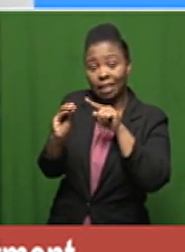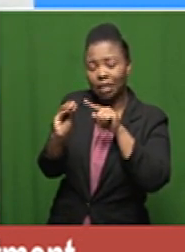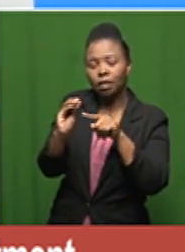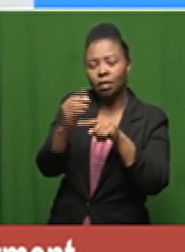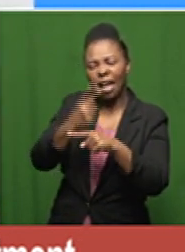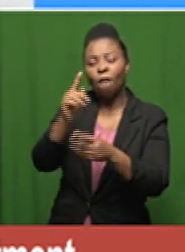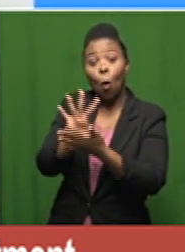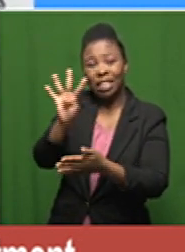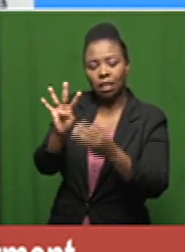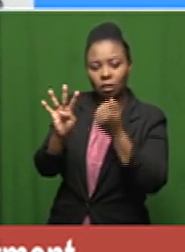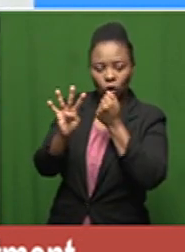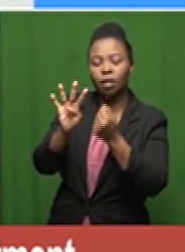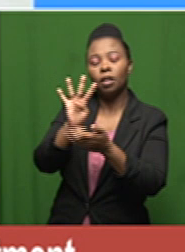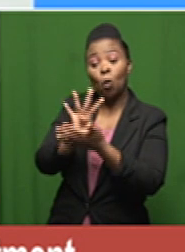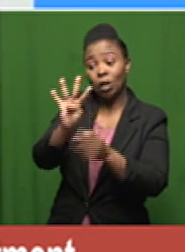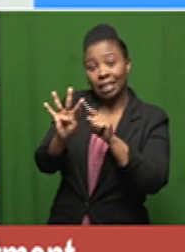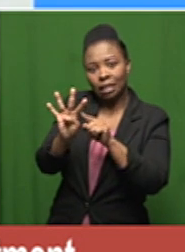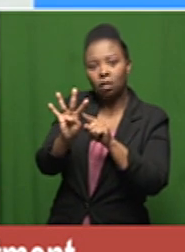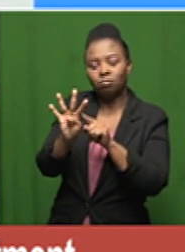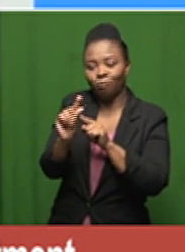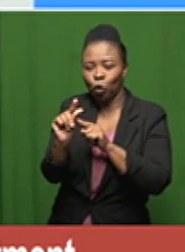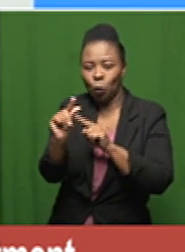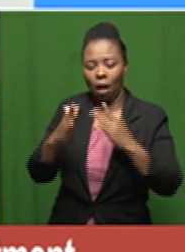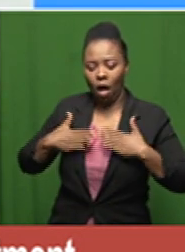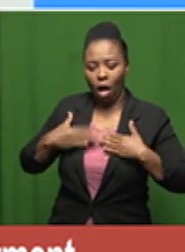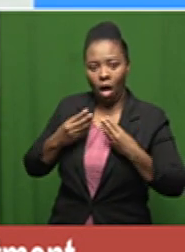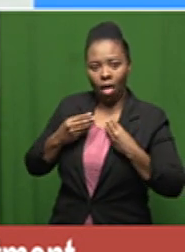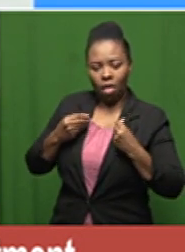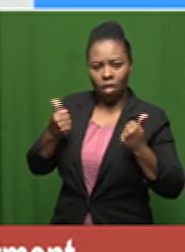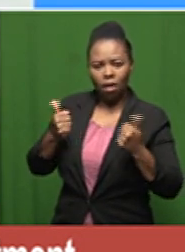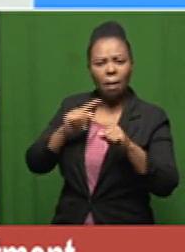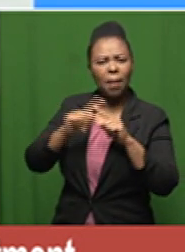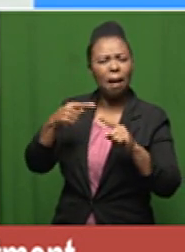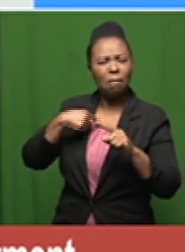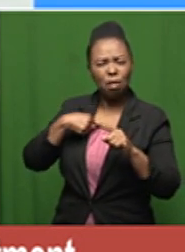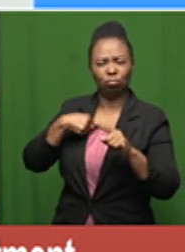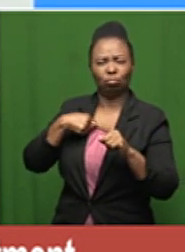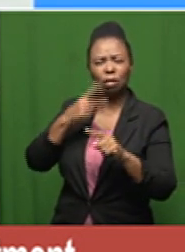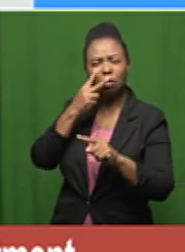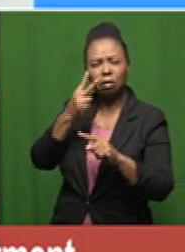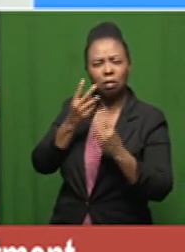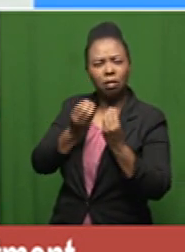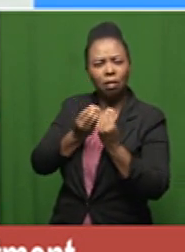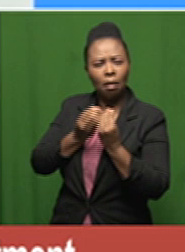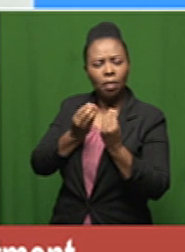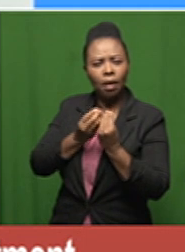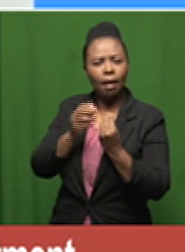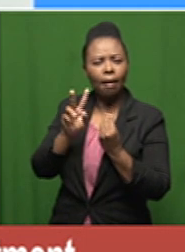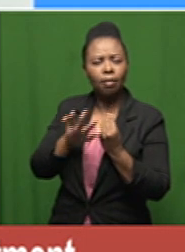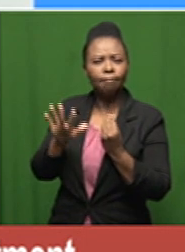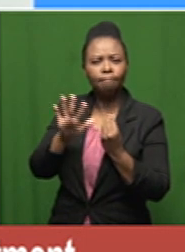you should be on your way to recovery but what i've noticed is there's been a serious sins of um